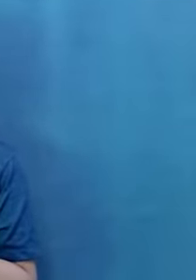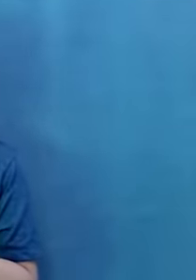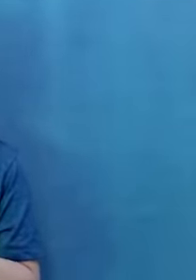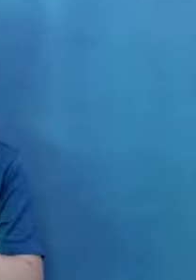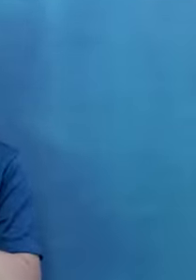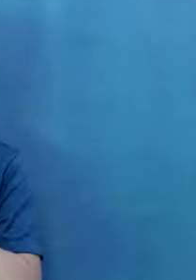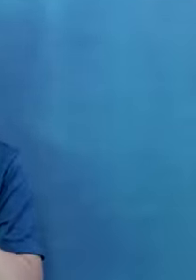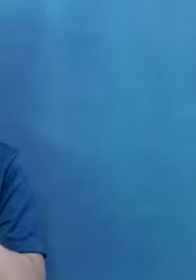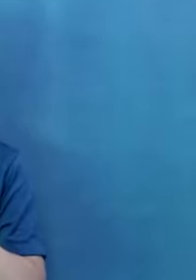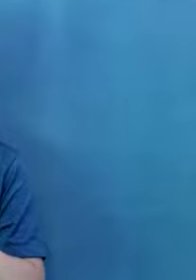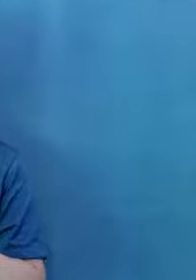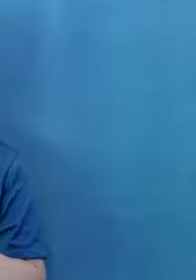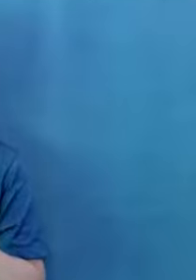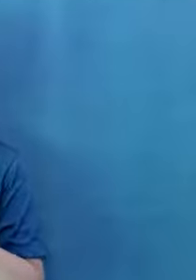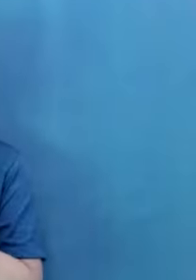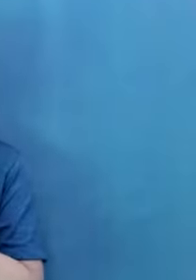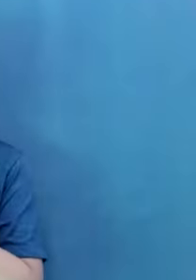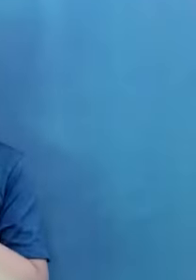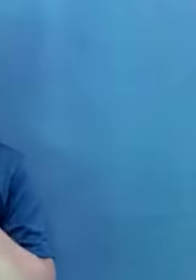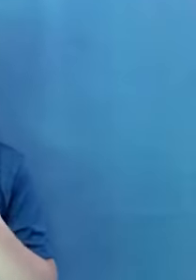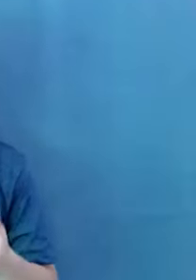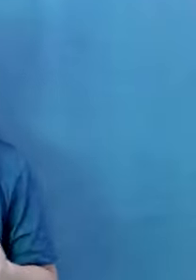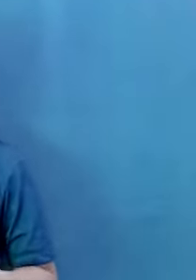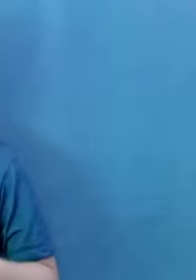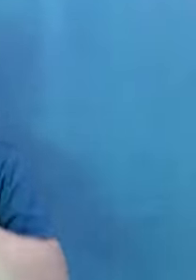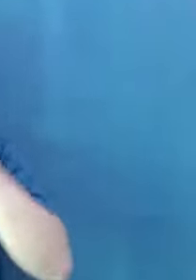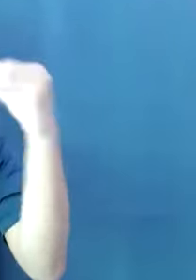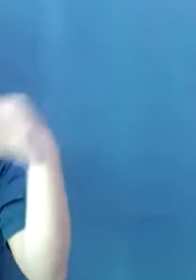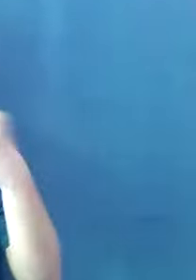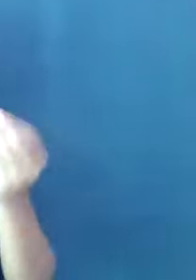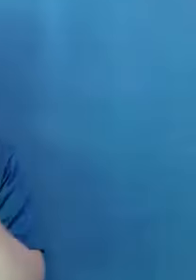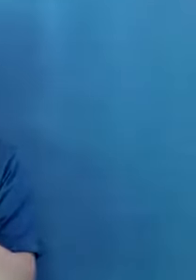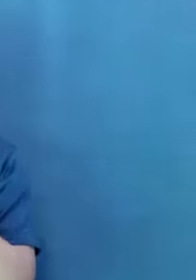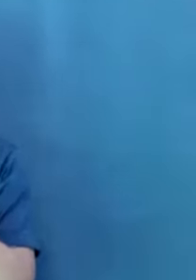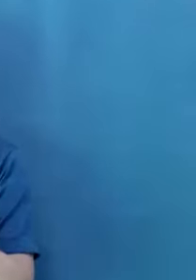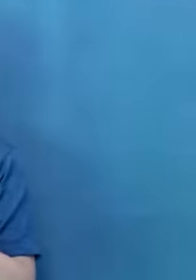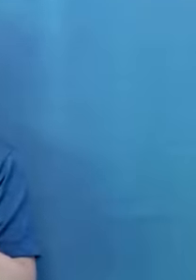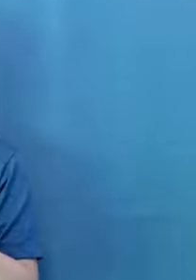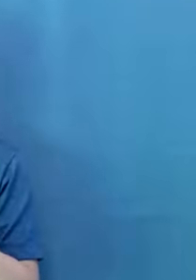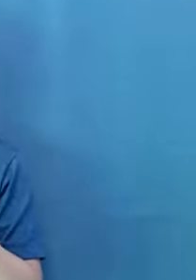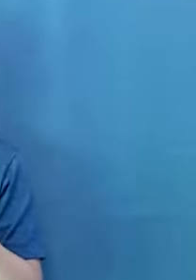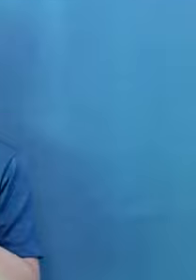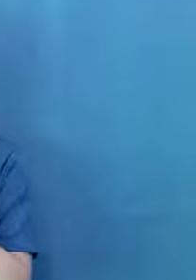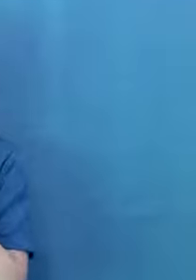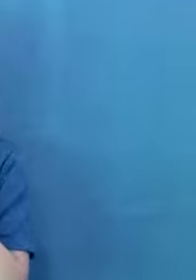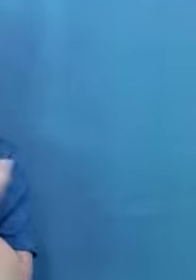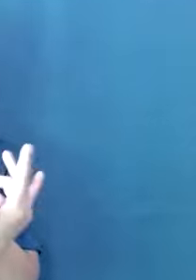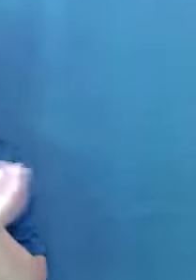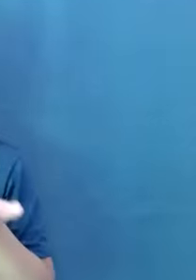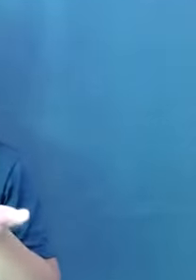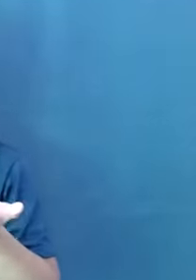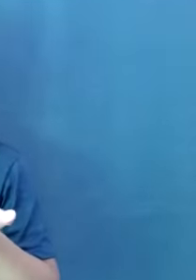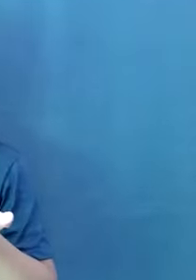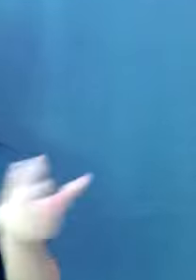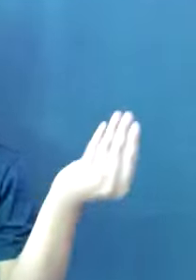this type of setting, you know, we're learning from each other, and really a best, a better way to say it. Thank you so much, Sheila.